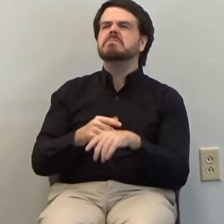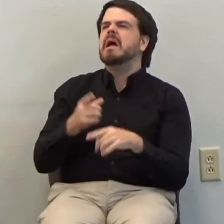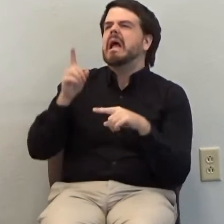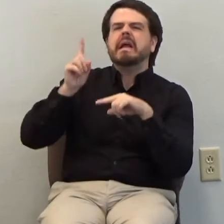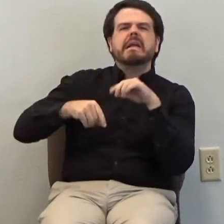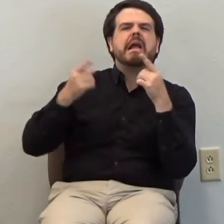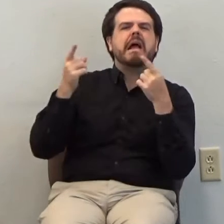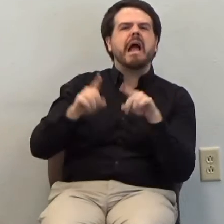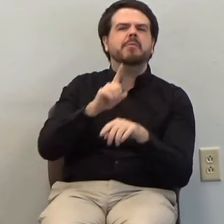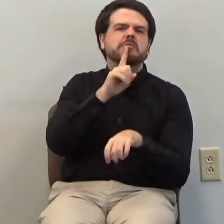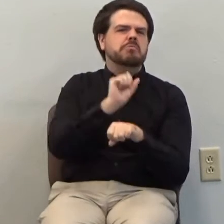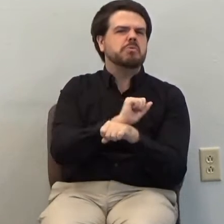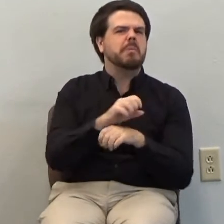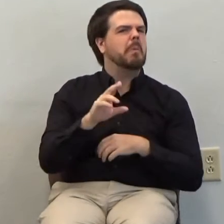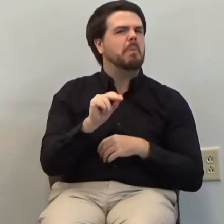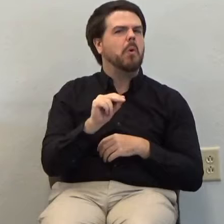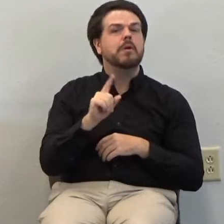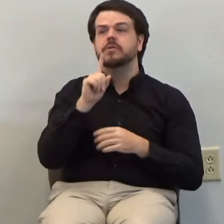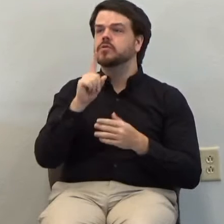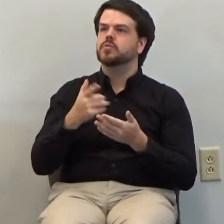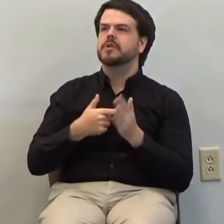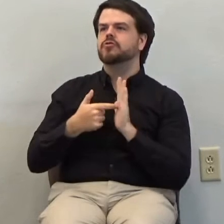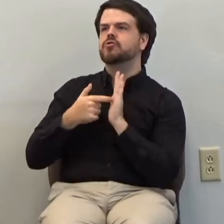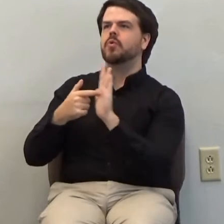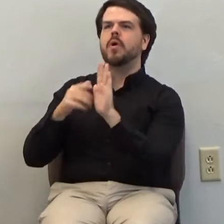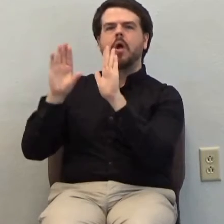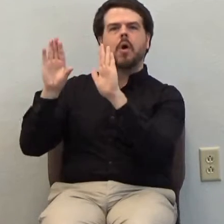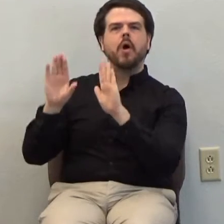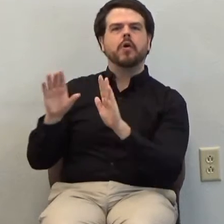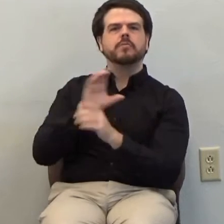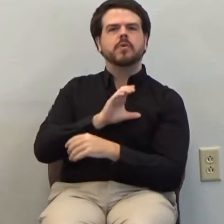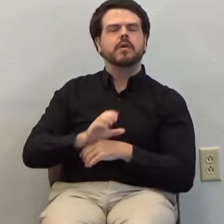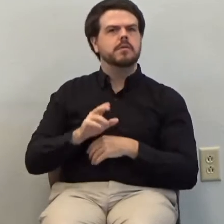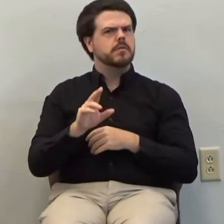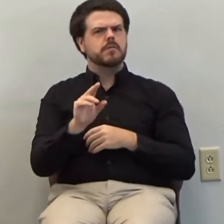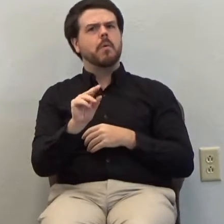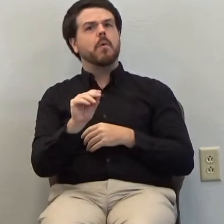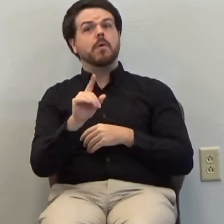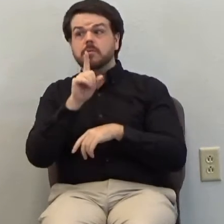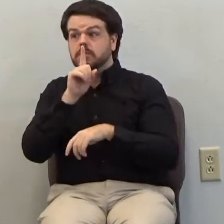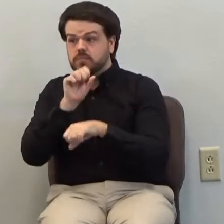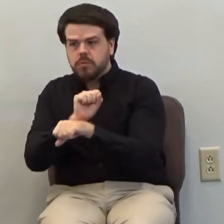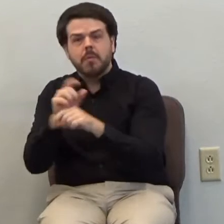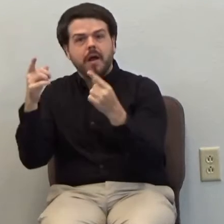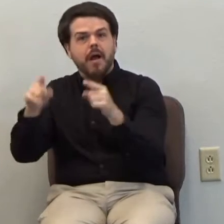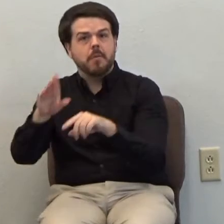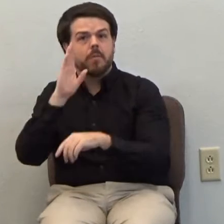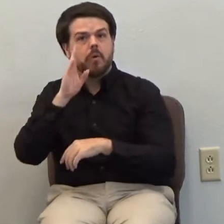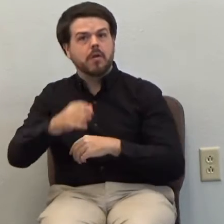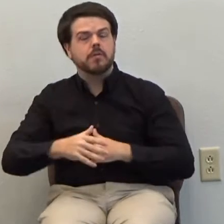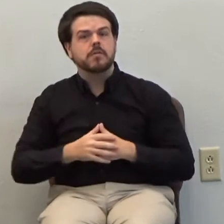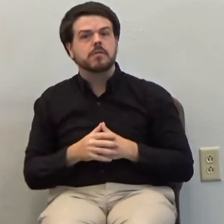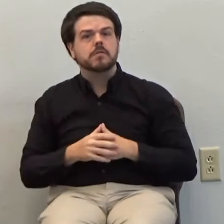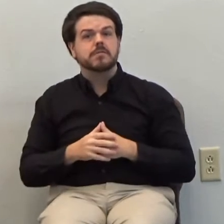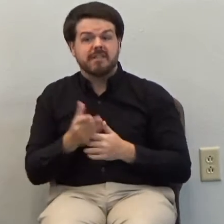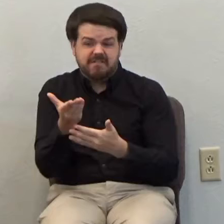It's just a way of expressing the greatness of Christ. Oh, brothers and sisters, it will happen. It's a literal fact,